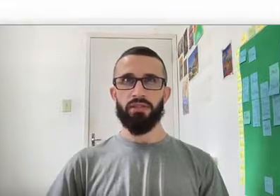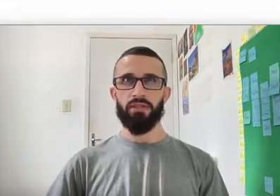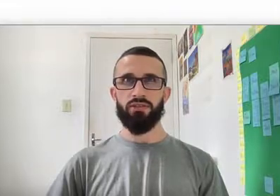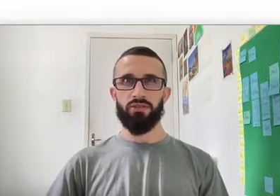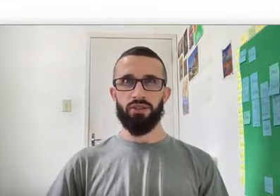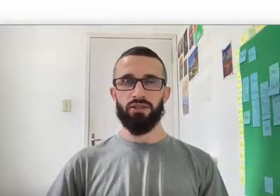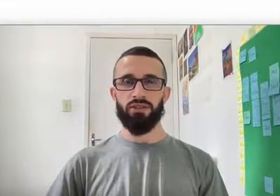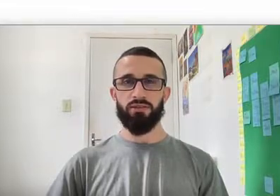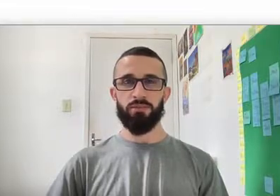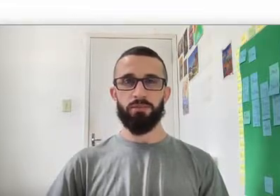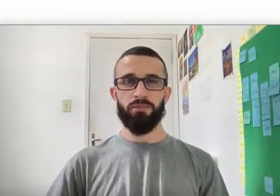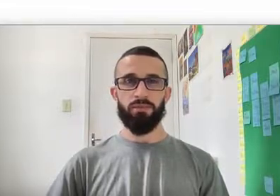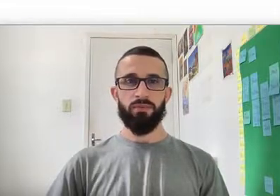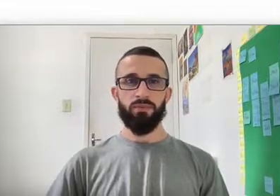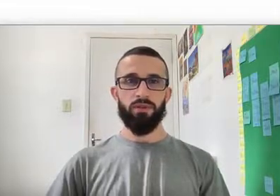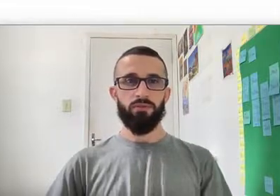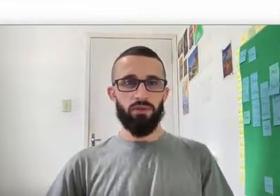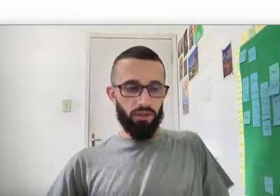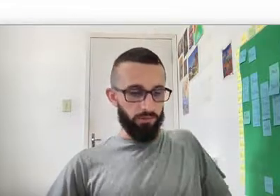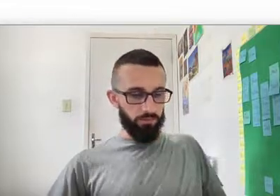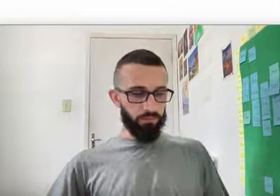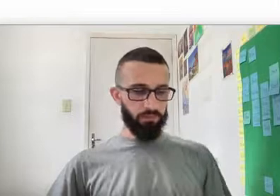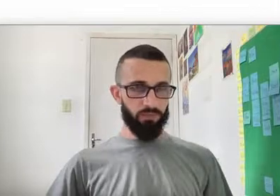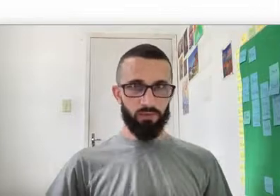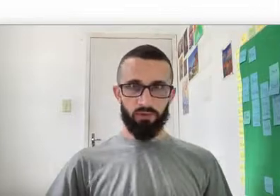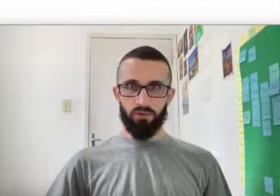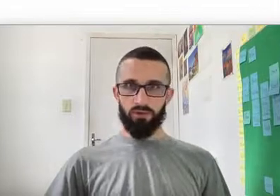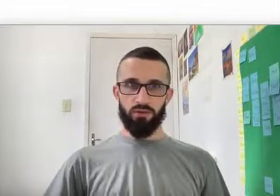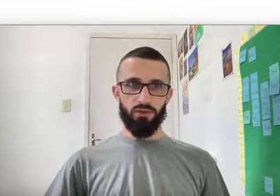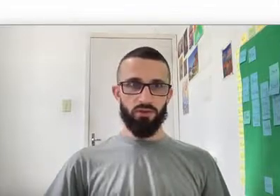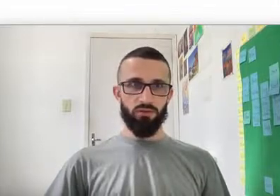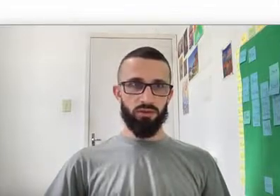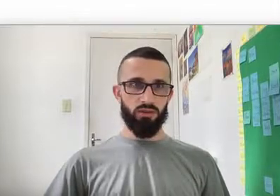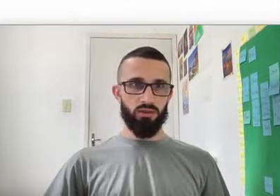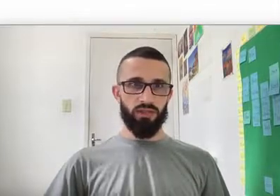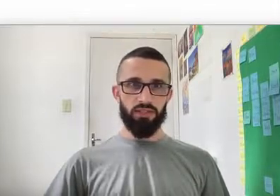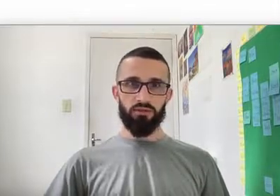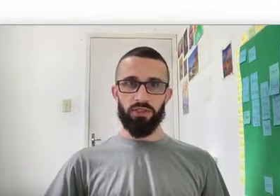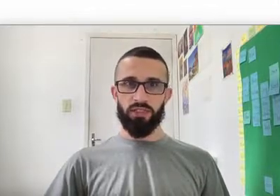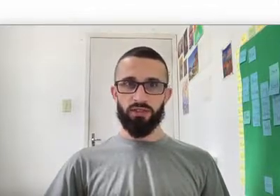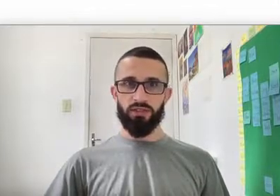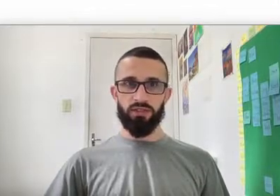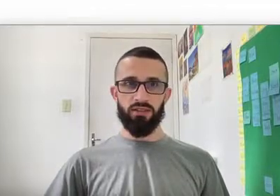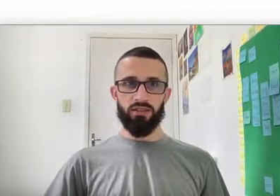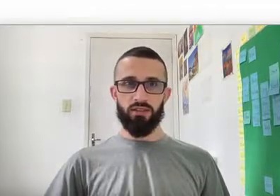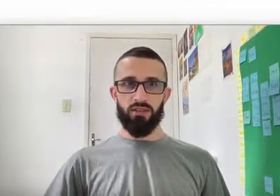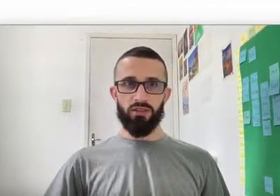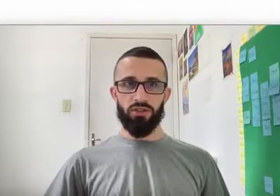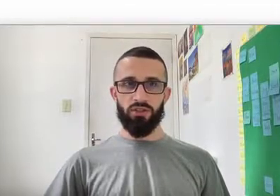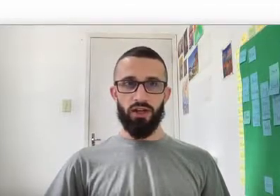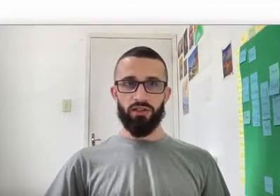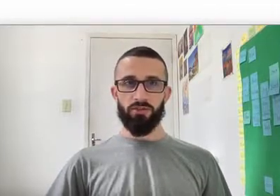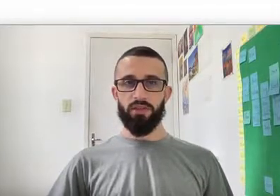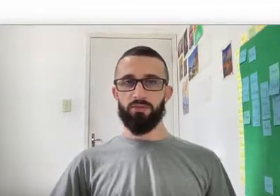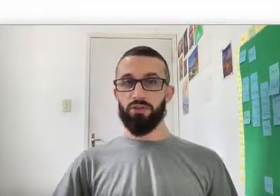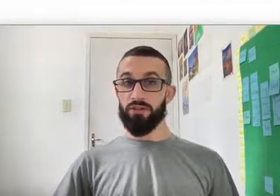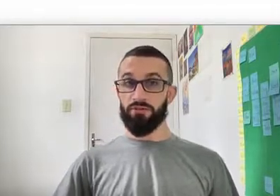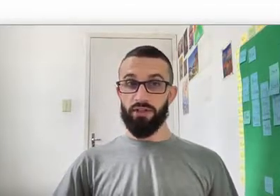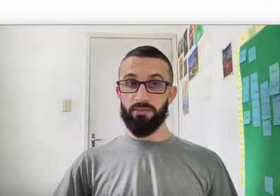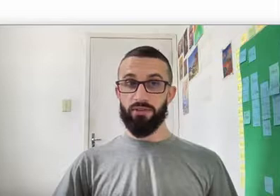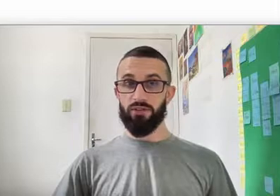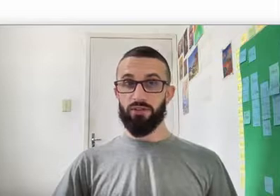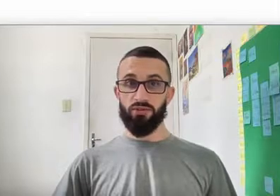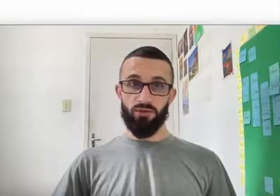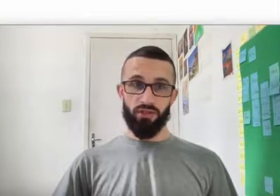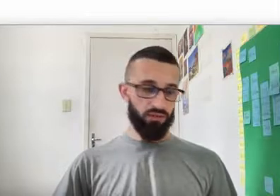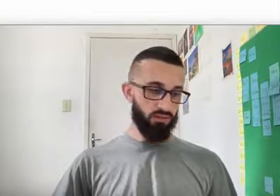Hates Chris Ok, let's do it Nath Finanças, she has become really